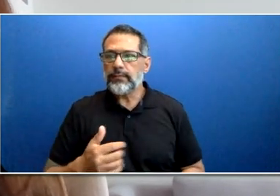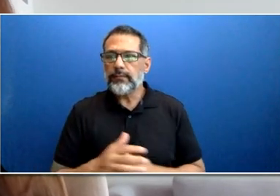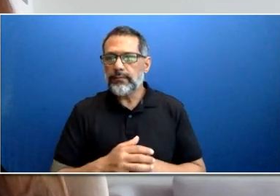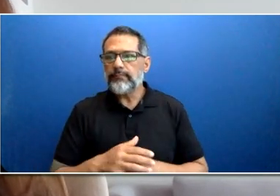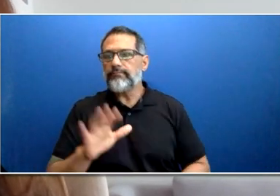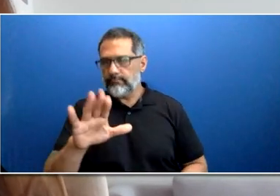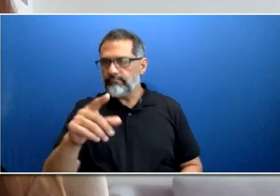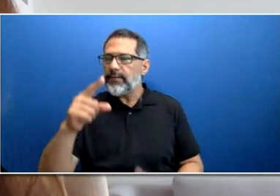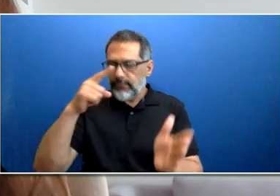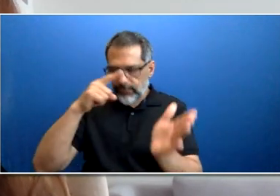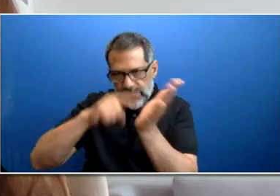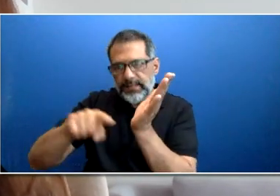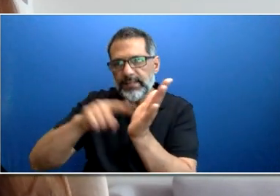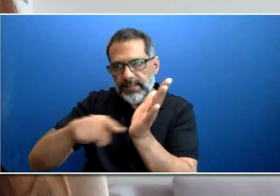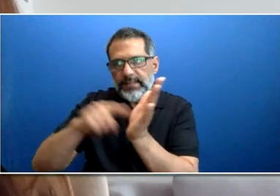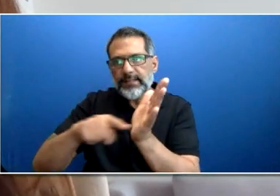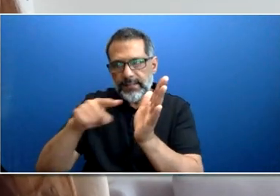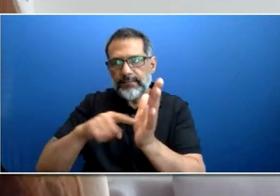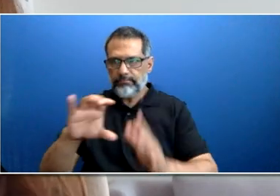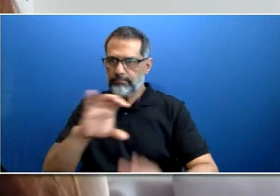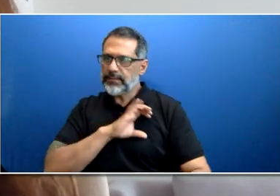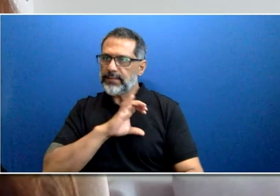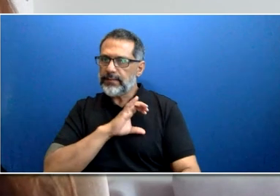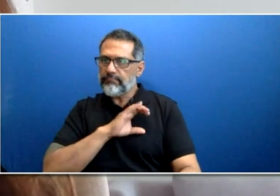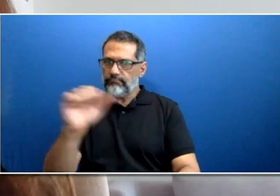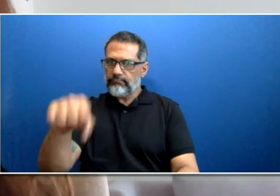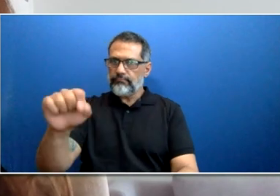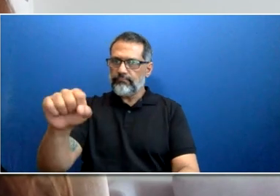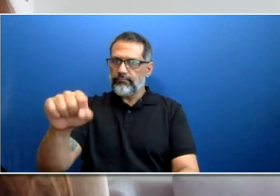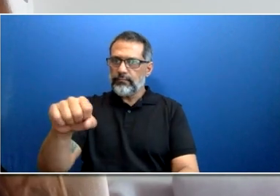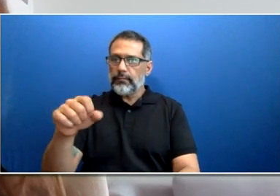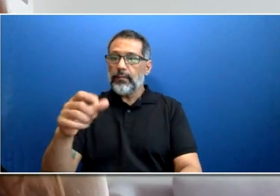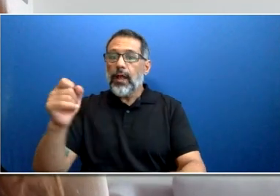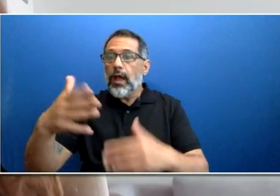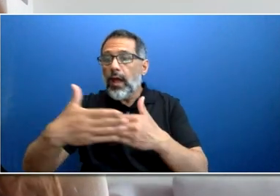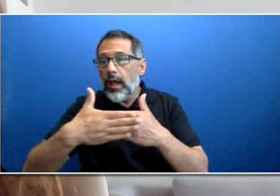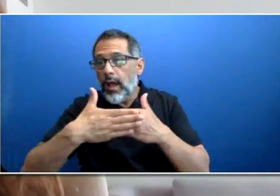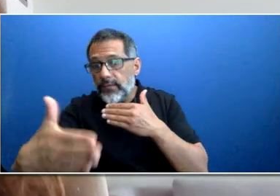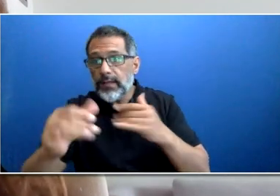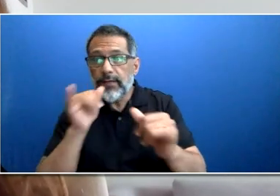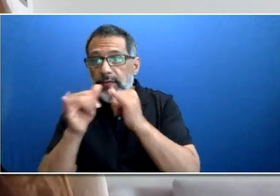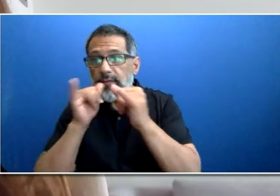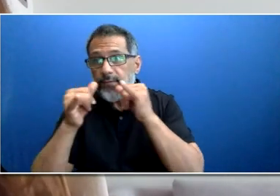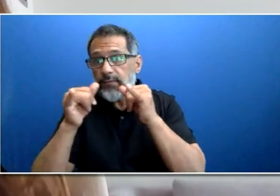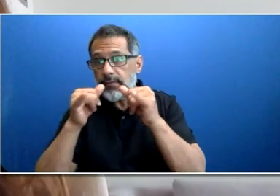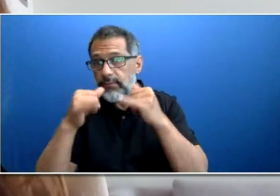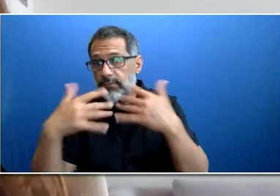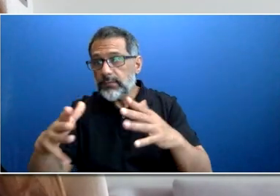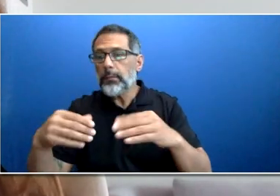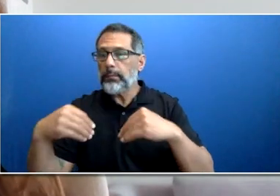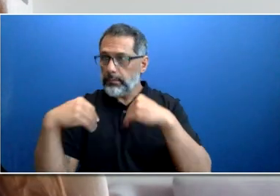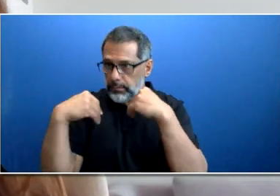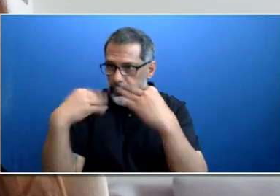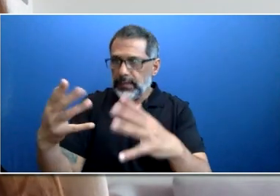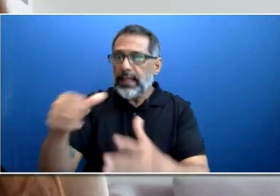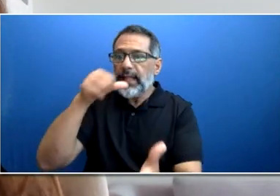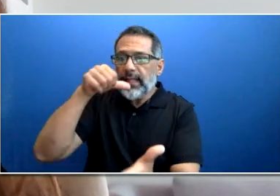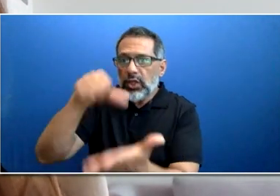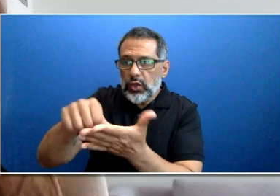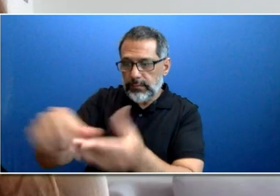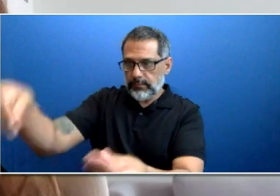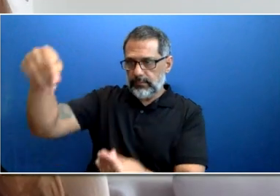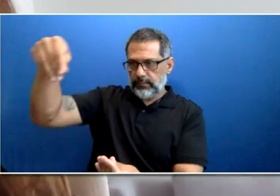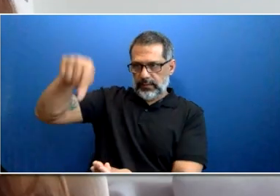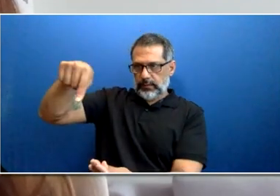successfully completing the interview, candidates are provided with a conditional offer letter. One of the mandatory conditions is the